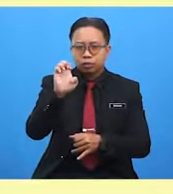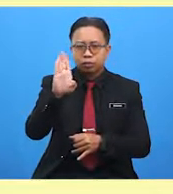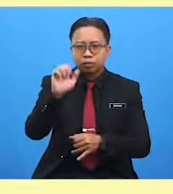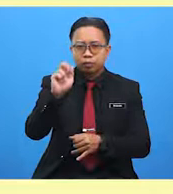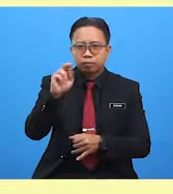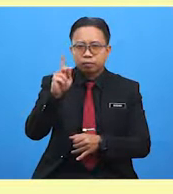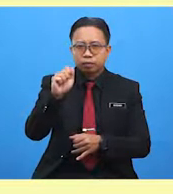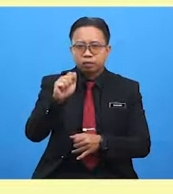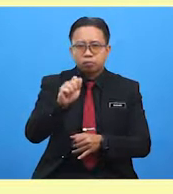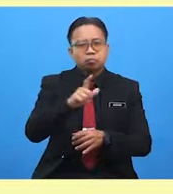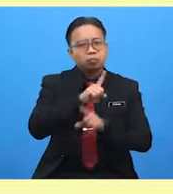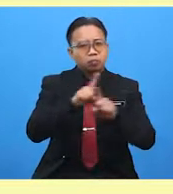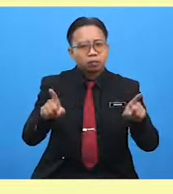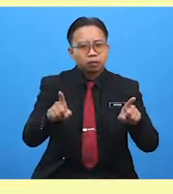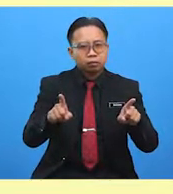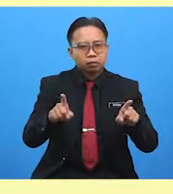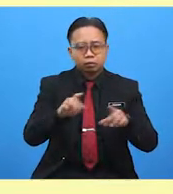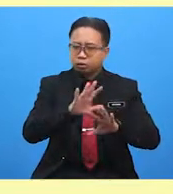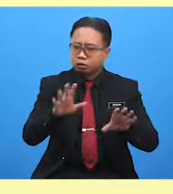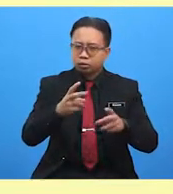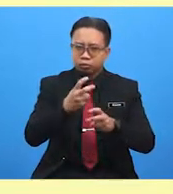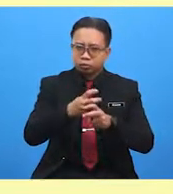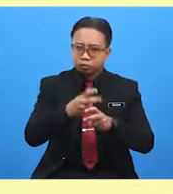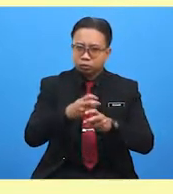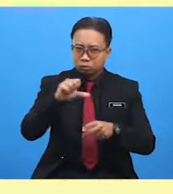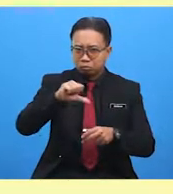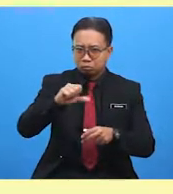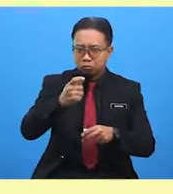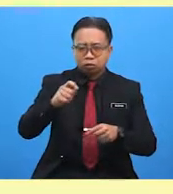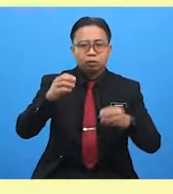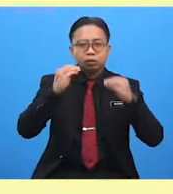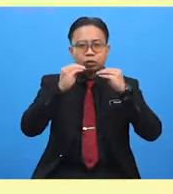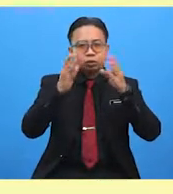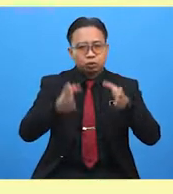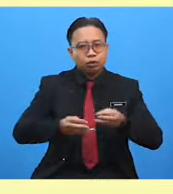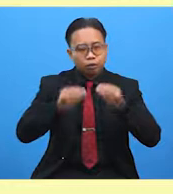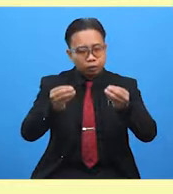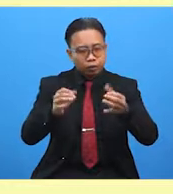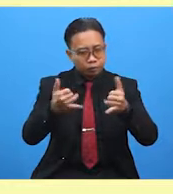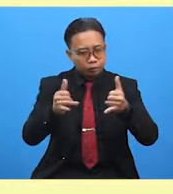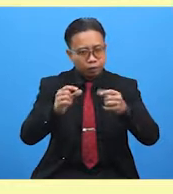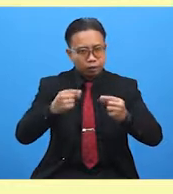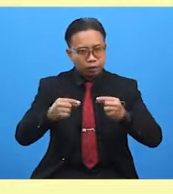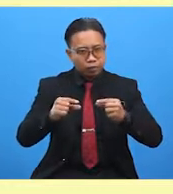bad. The teachers let us play games on the school computers, Jamie added.